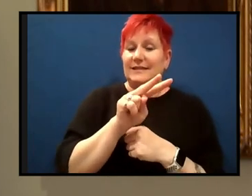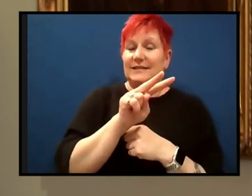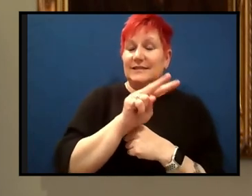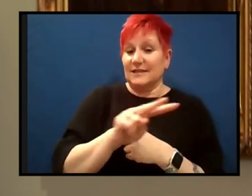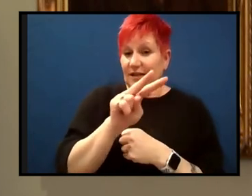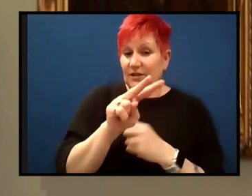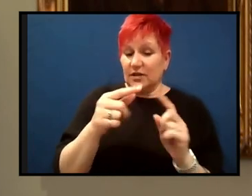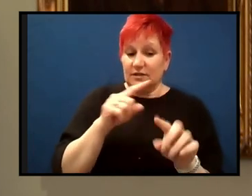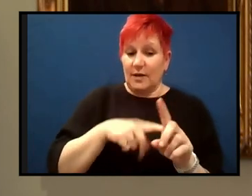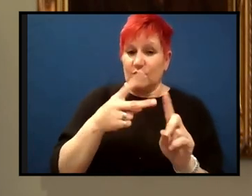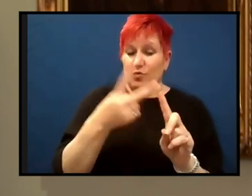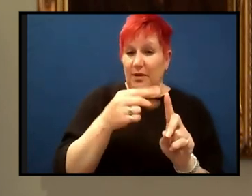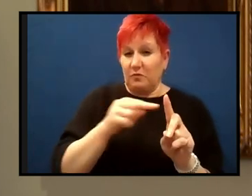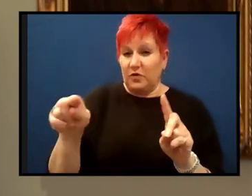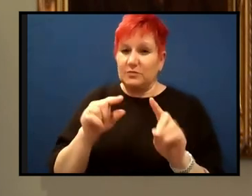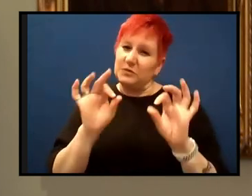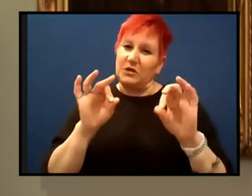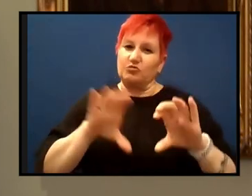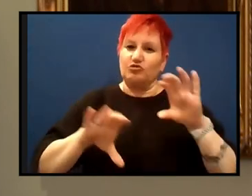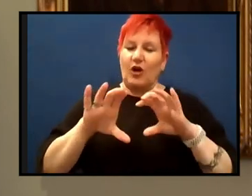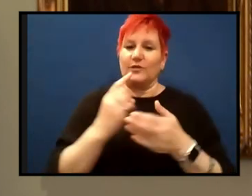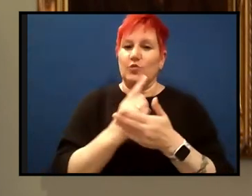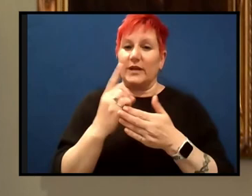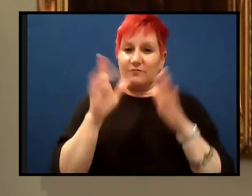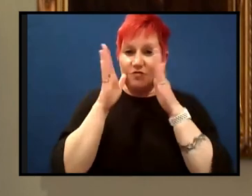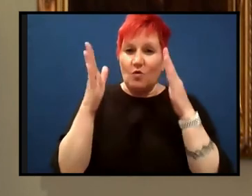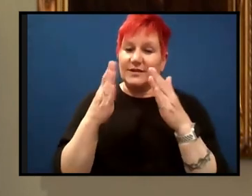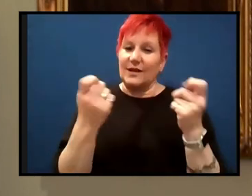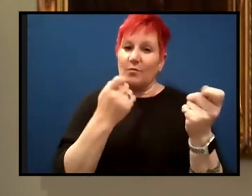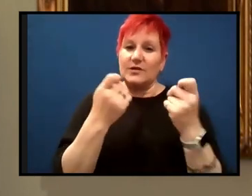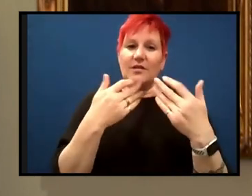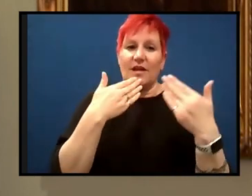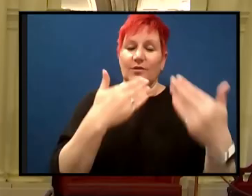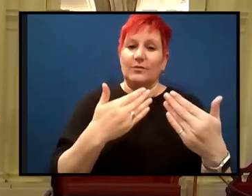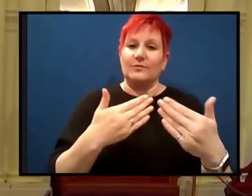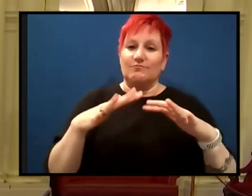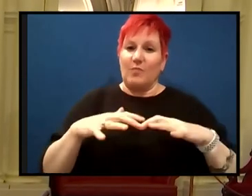But until then, from all of us here at the Victorian parliament, thanks so much for tuning in.